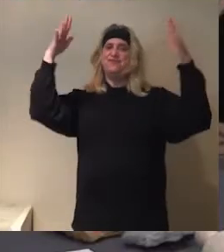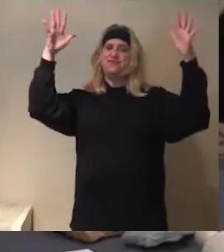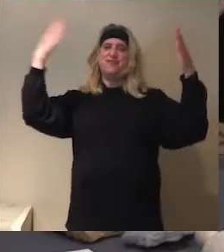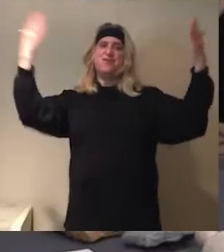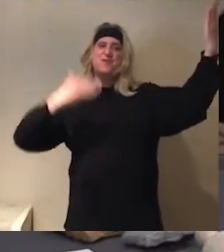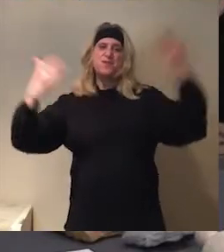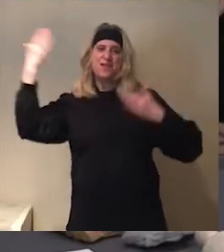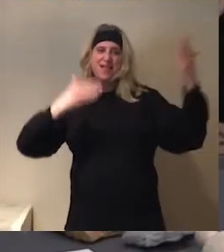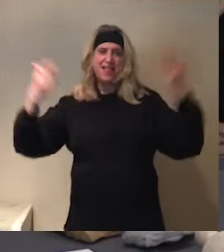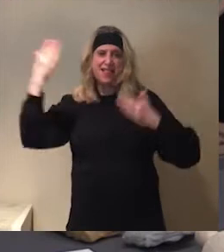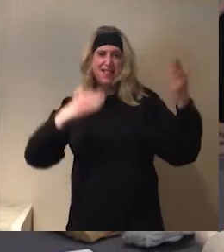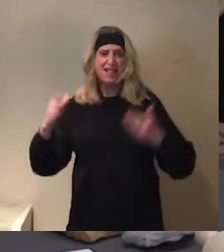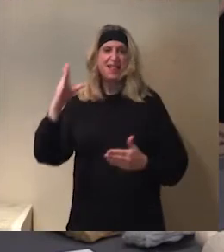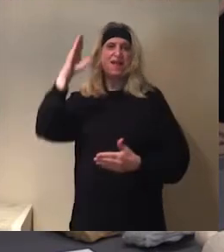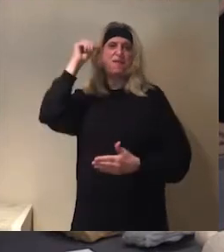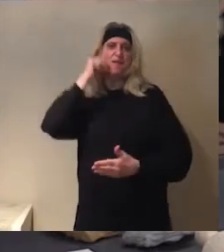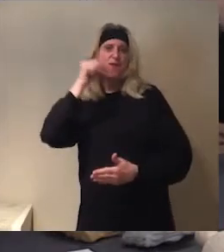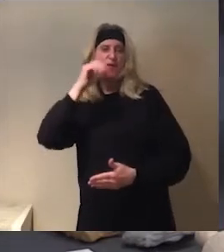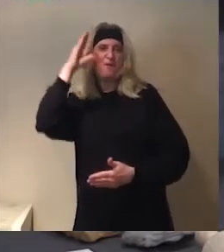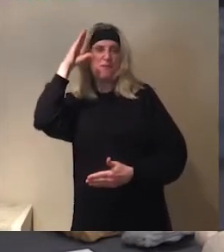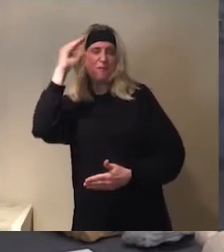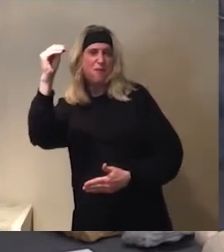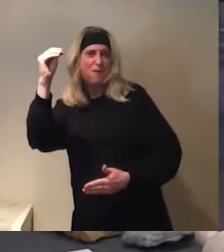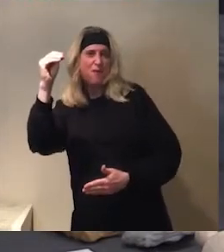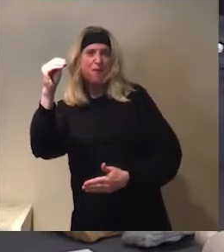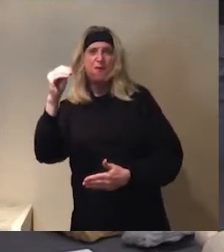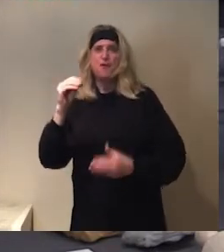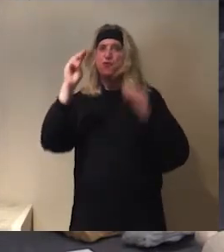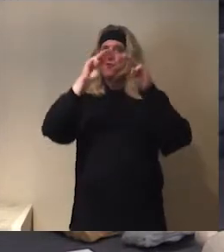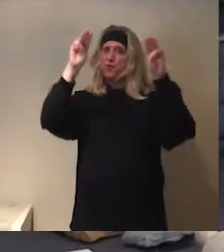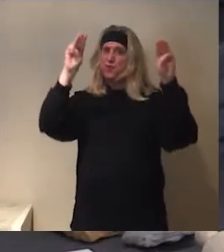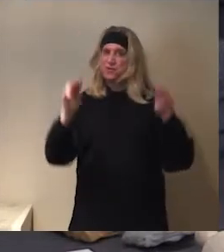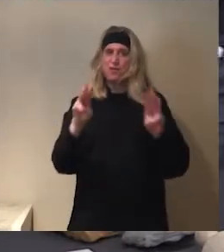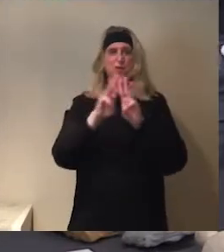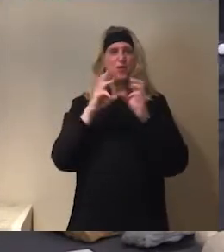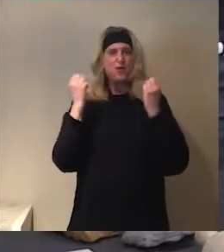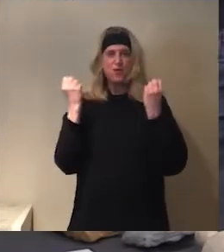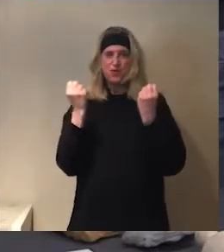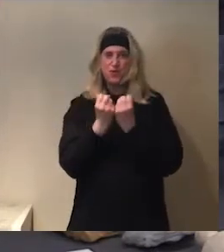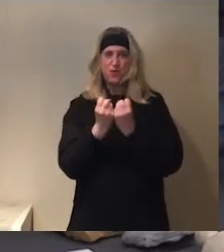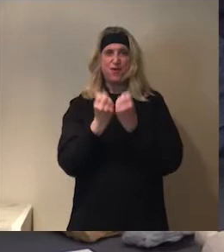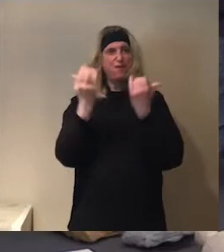Welcome, ladies and gentlemen, to the Foreverland Workshop.